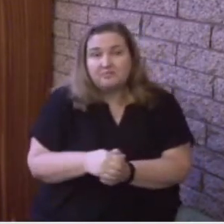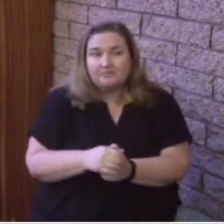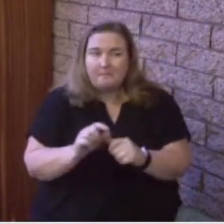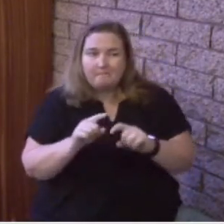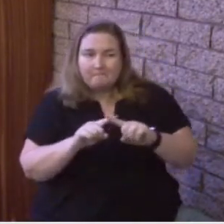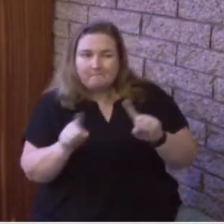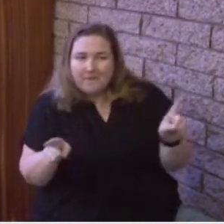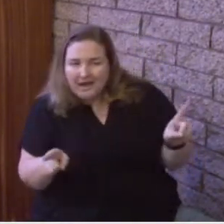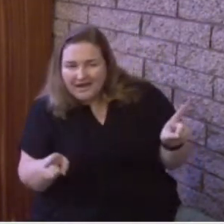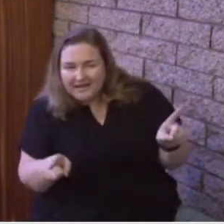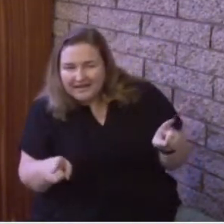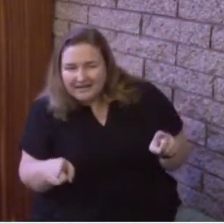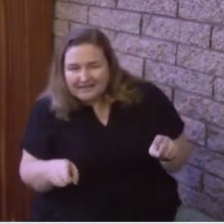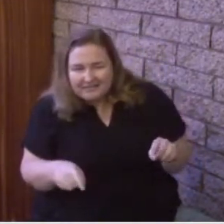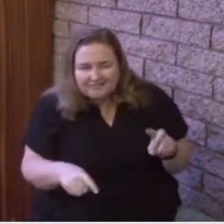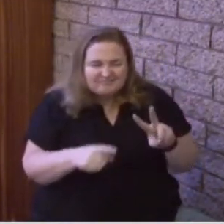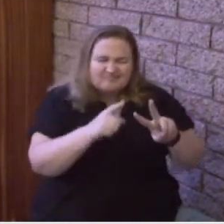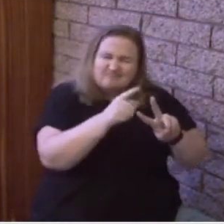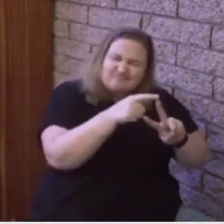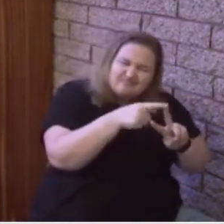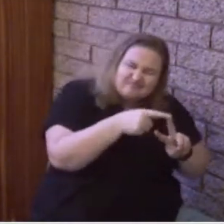while, I'm going to go away.